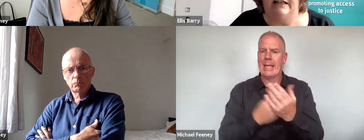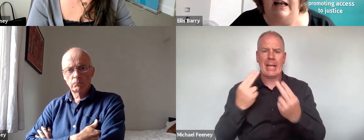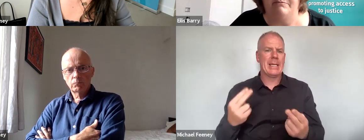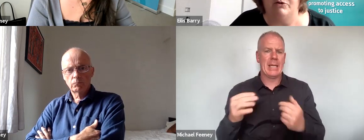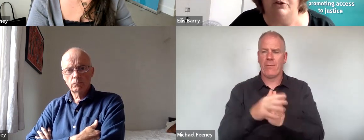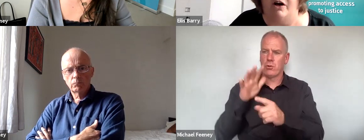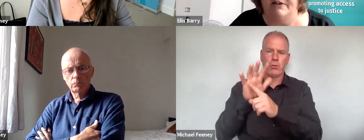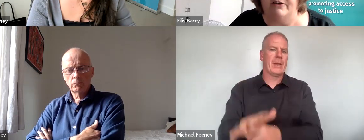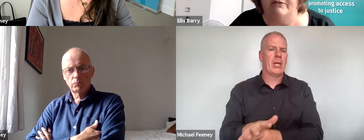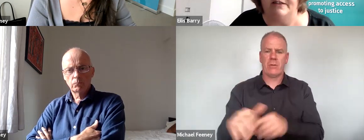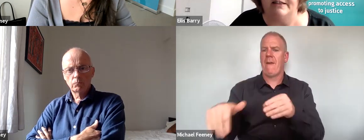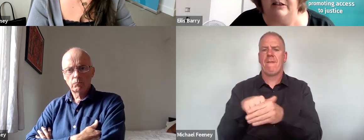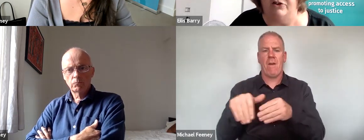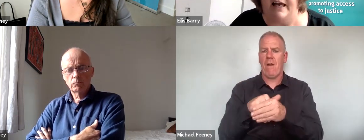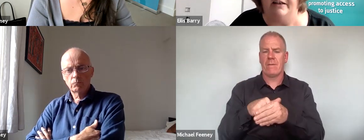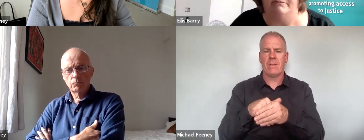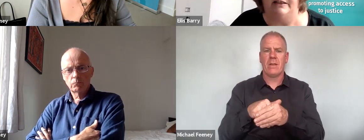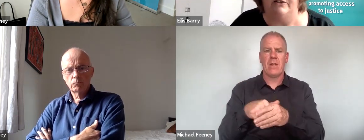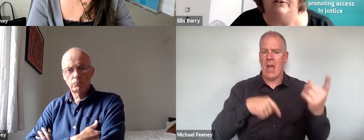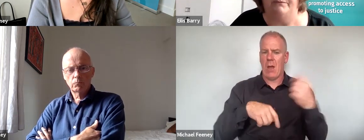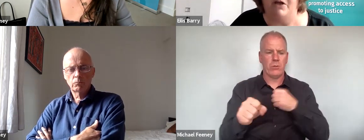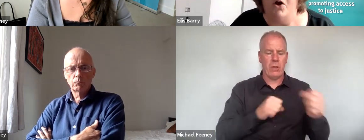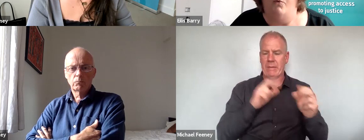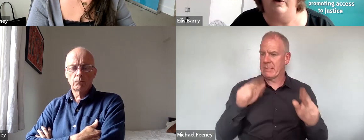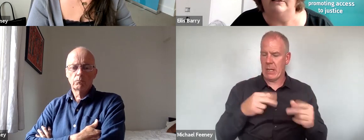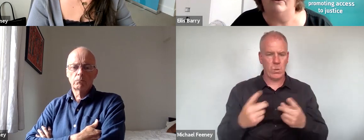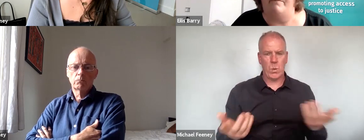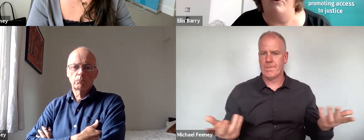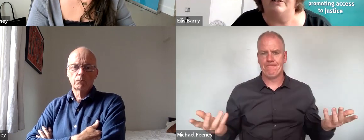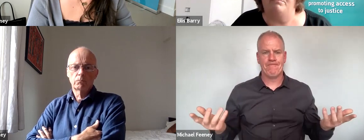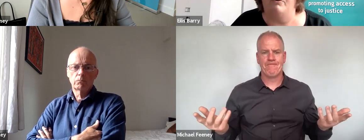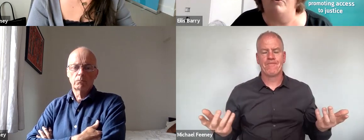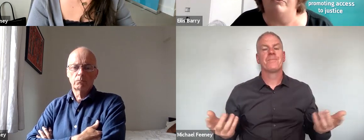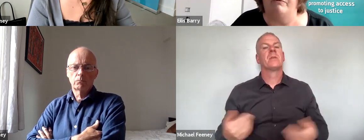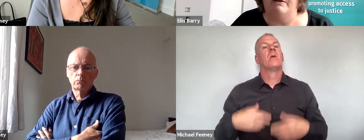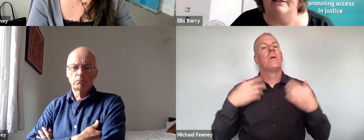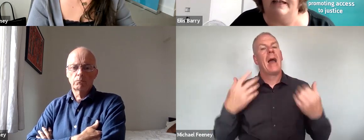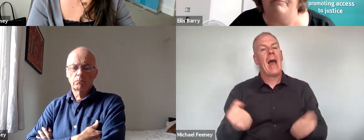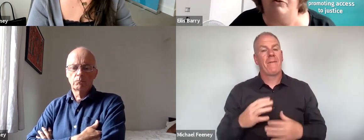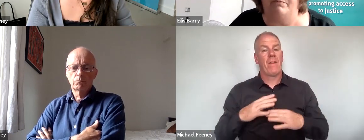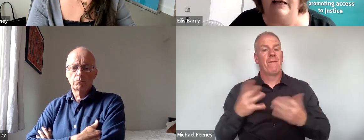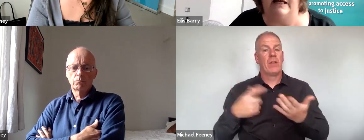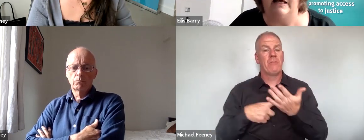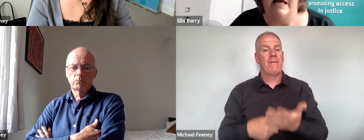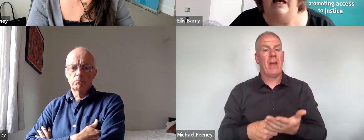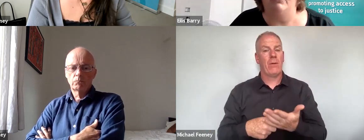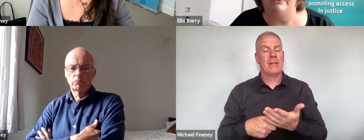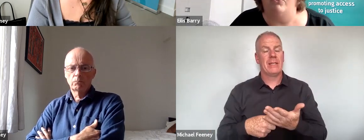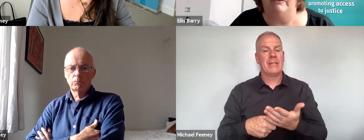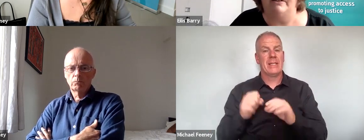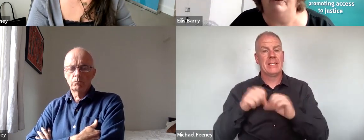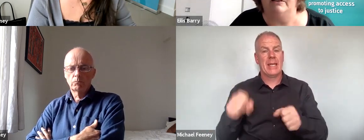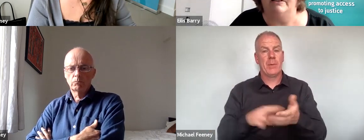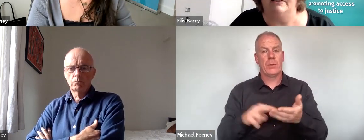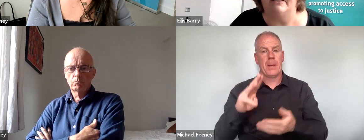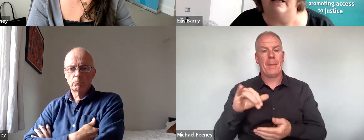claims which our services just cannot meet. We also operate a pro bono referral scheme through PILA, and we